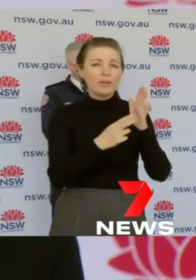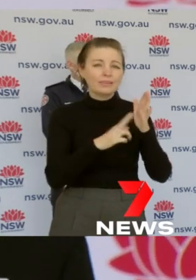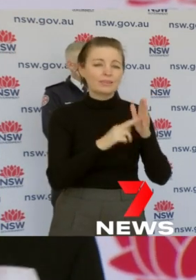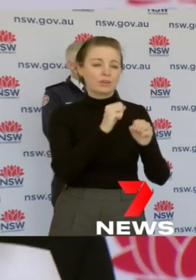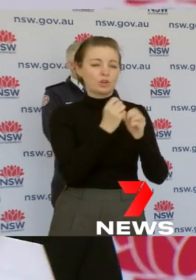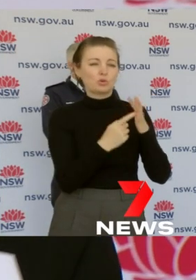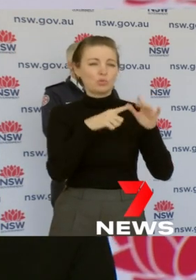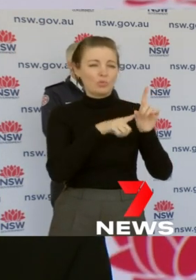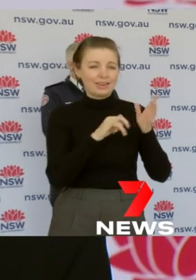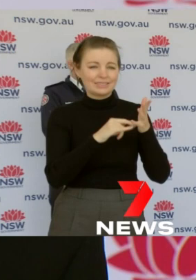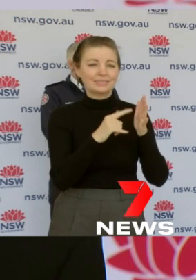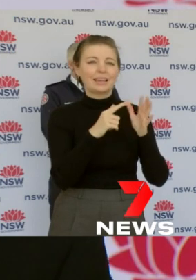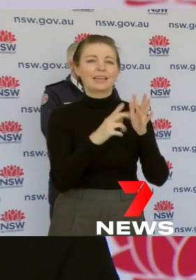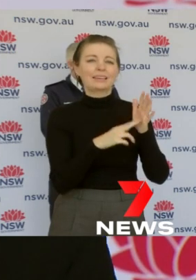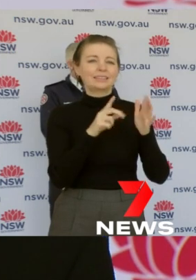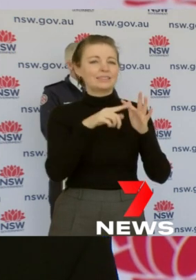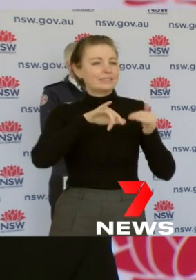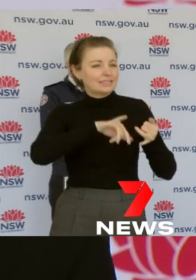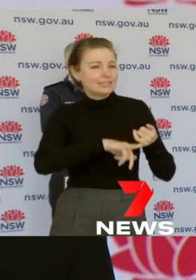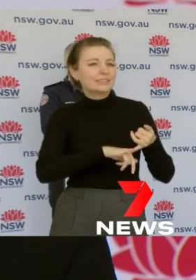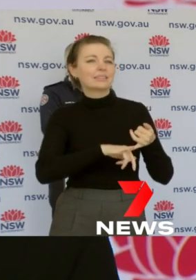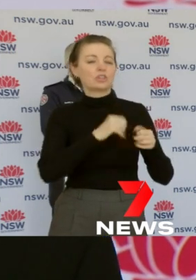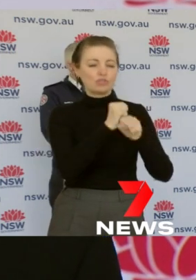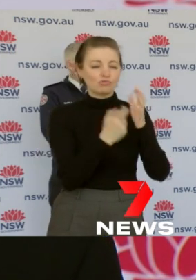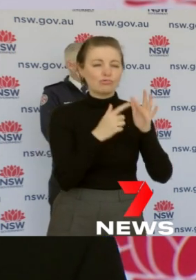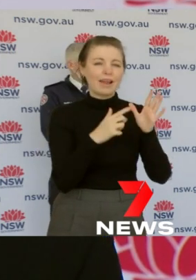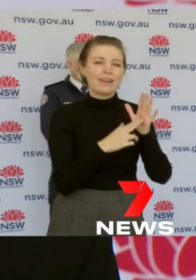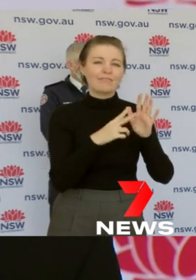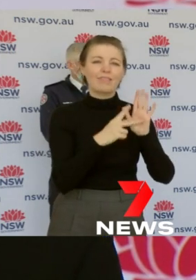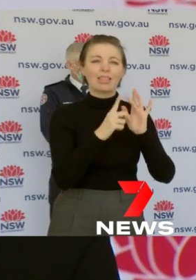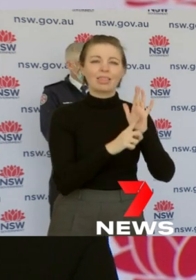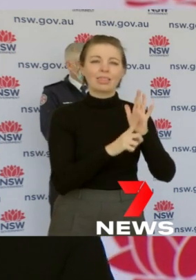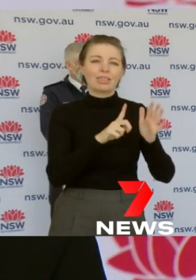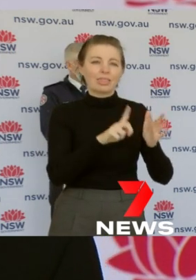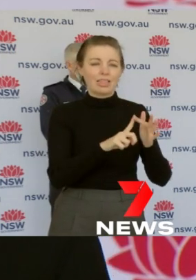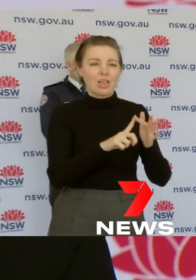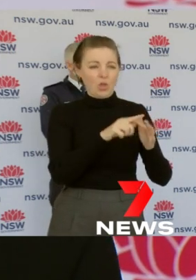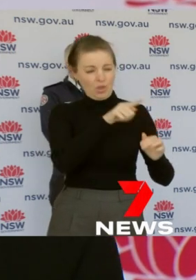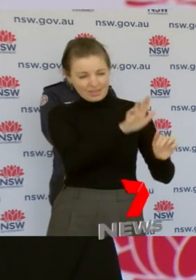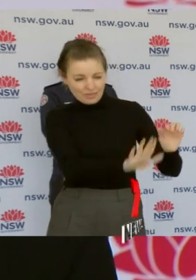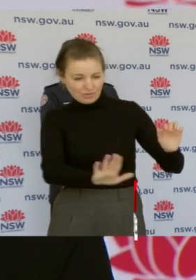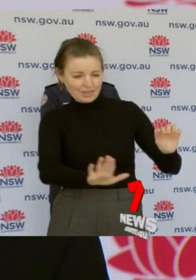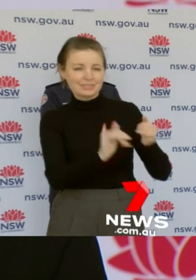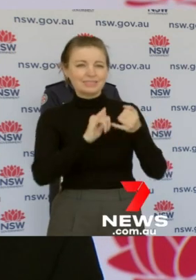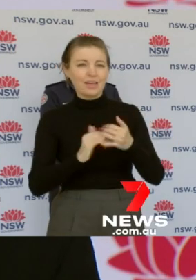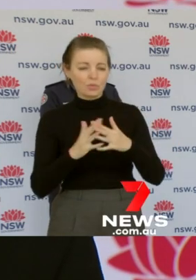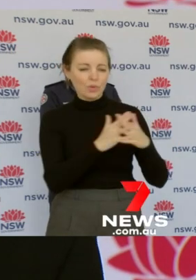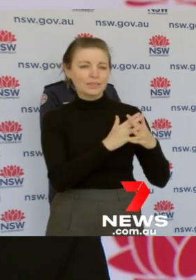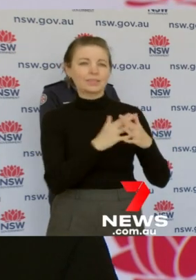in the state of course assume that you might be at risk of COVID but in those areas in the South Western and Western Sydney